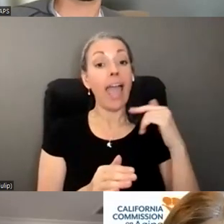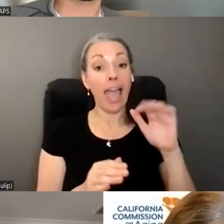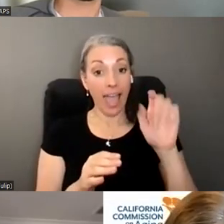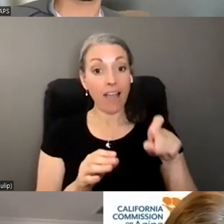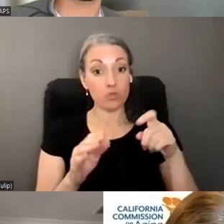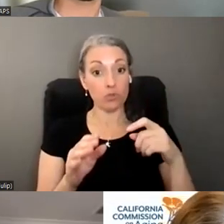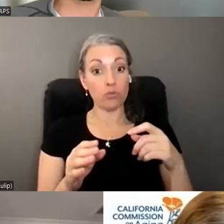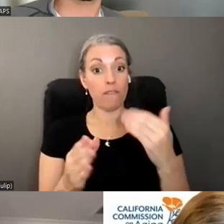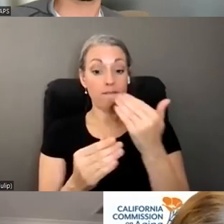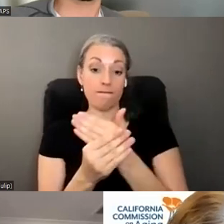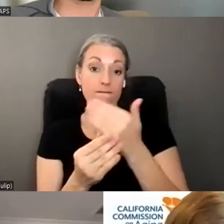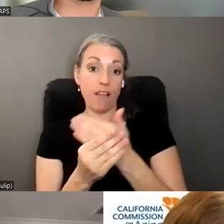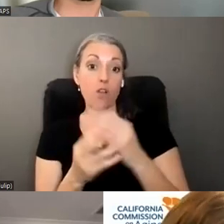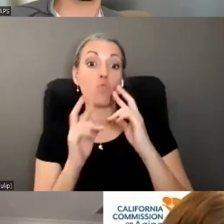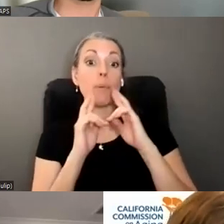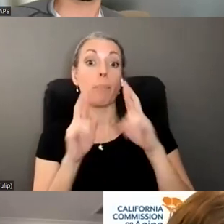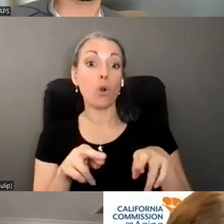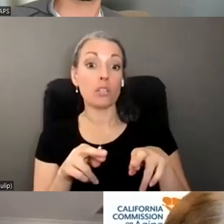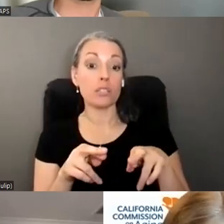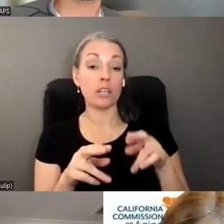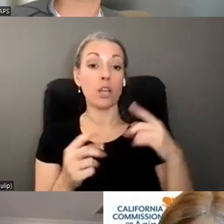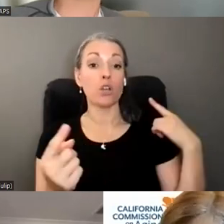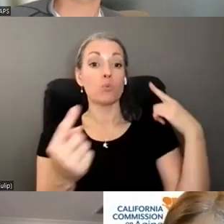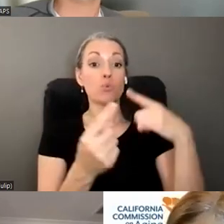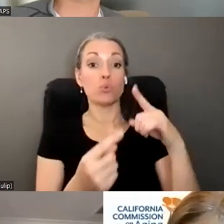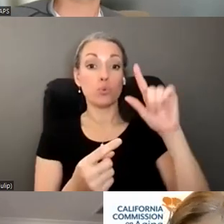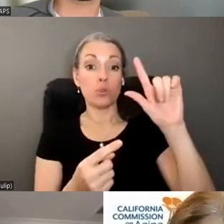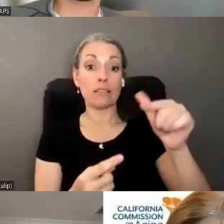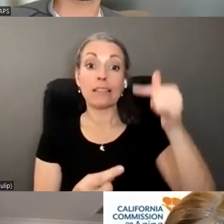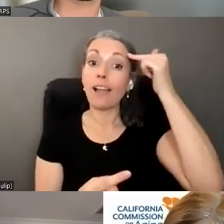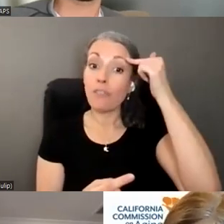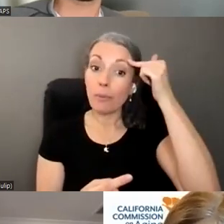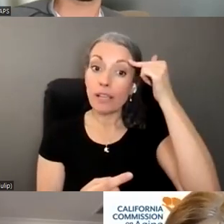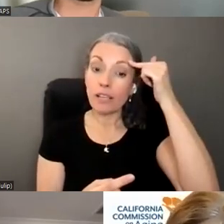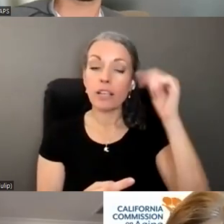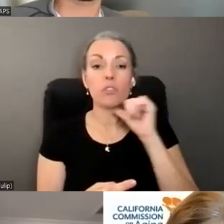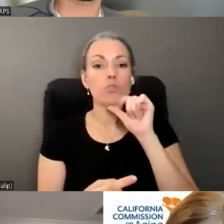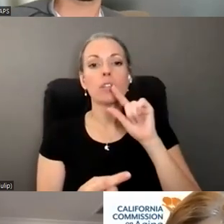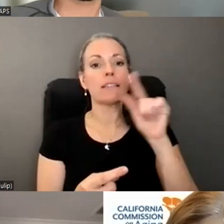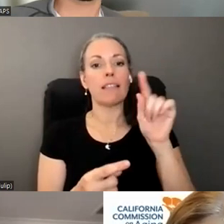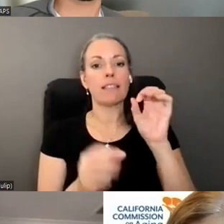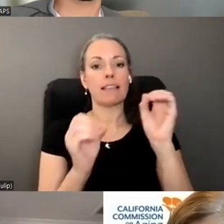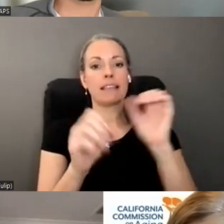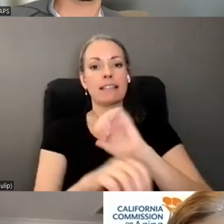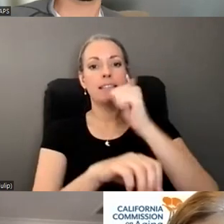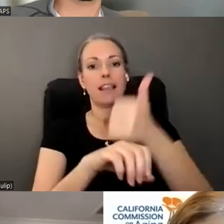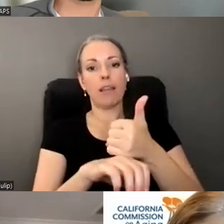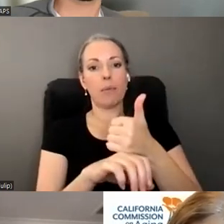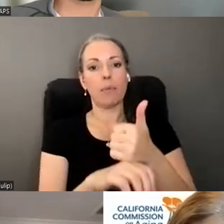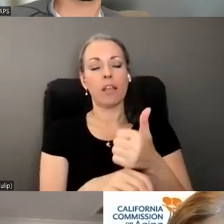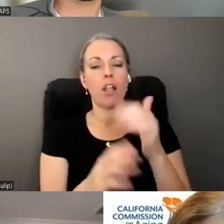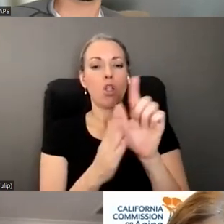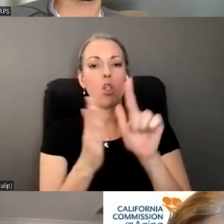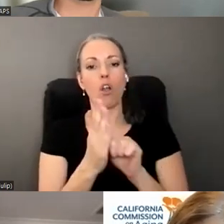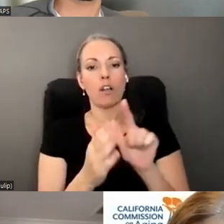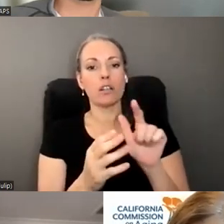reports but those go to the federal government and there's no mandate in federal law that they report to APS or law enforcement